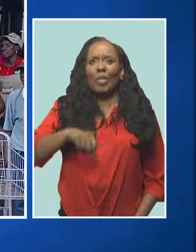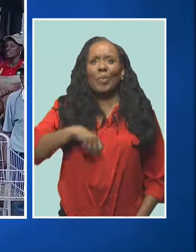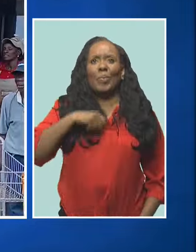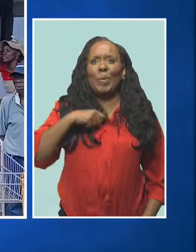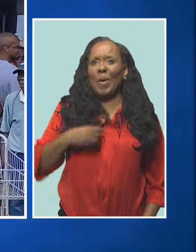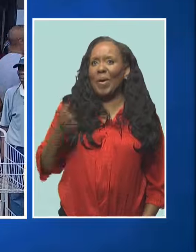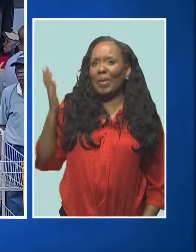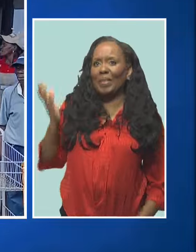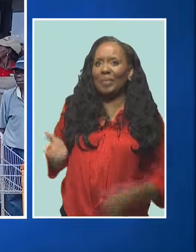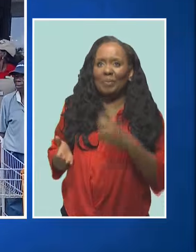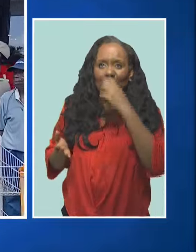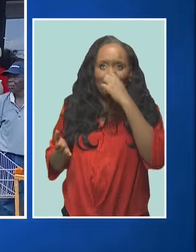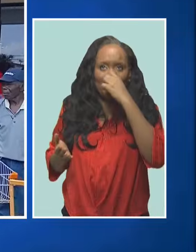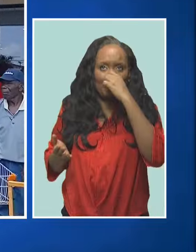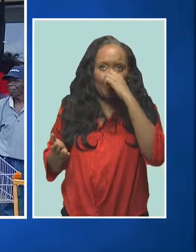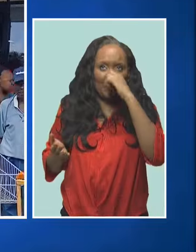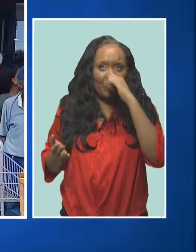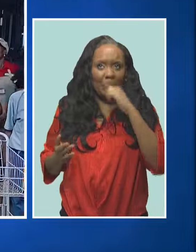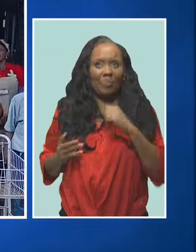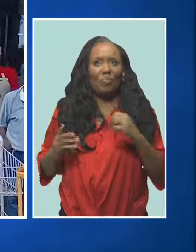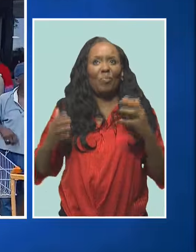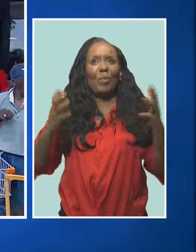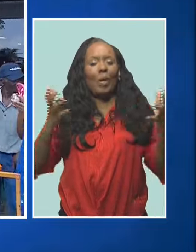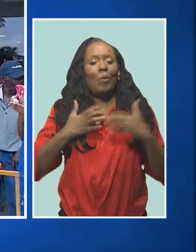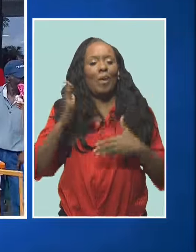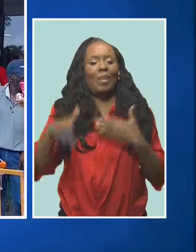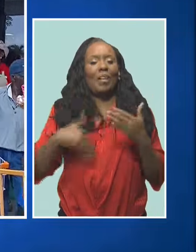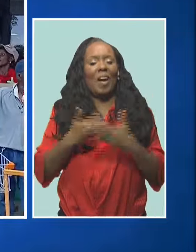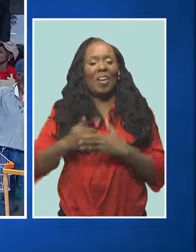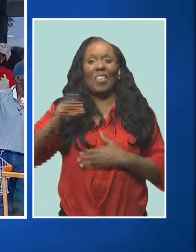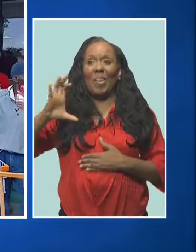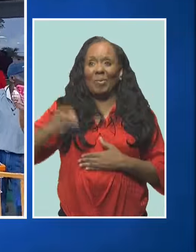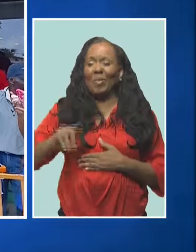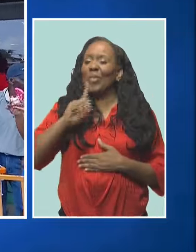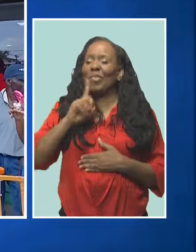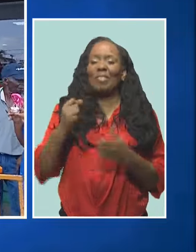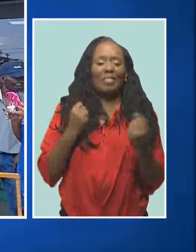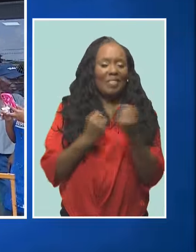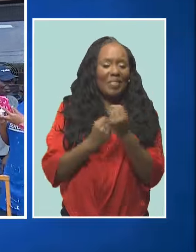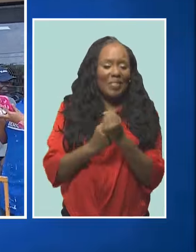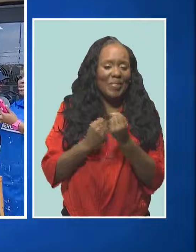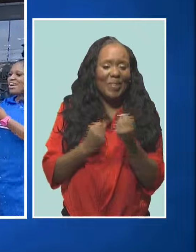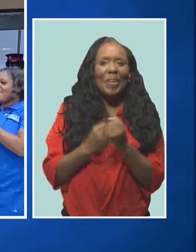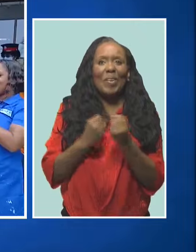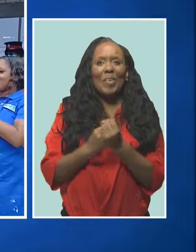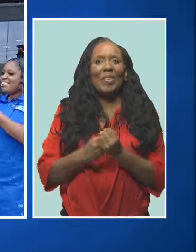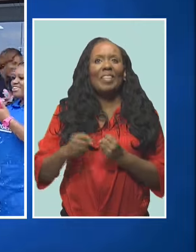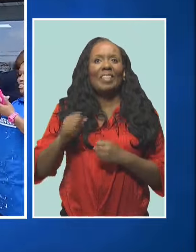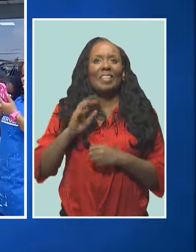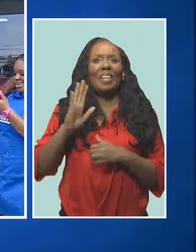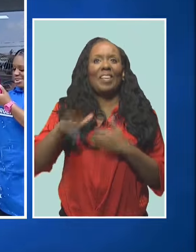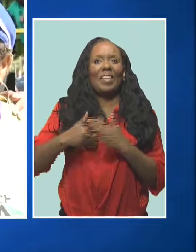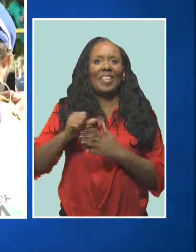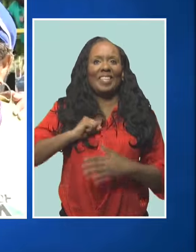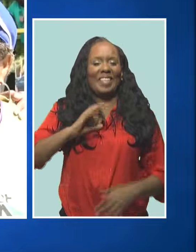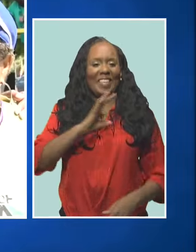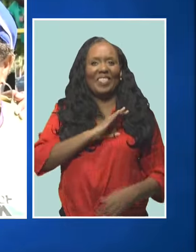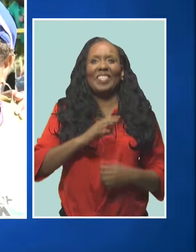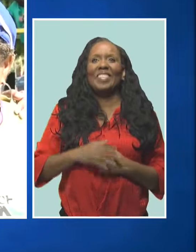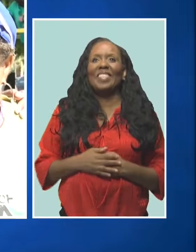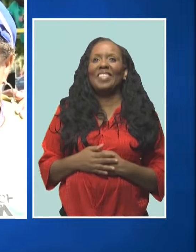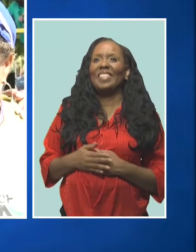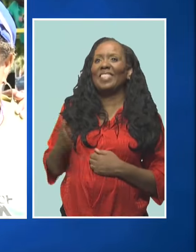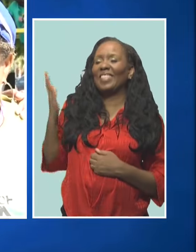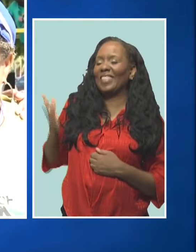of Bruce Lee and urges all corporate entities to throw their support behind their staff. We love